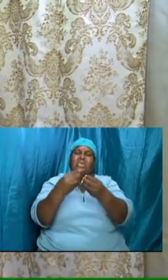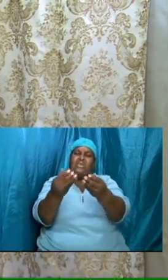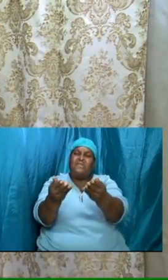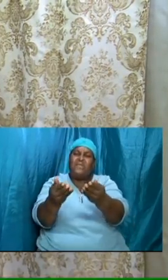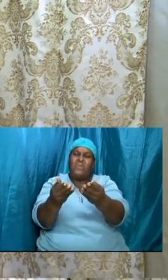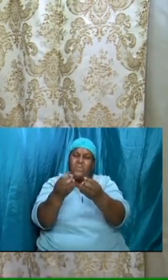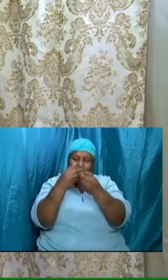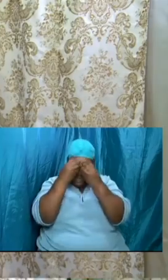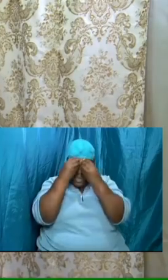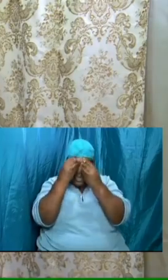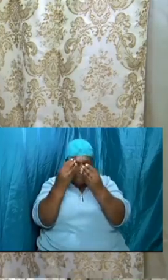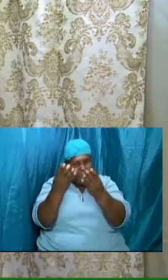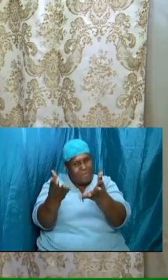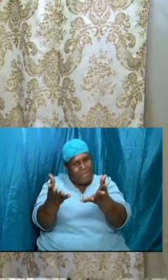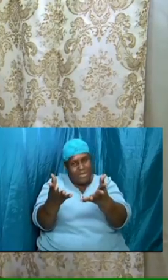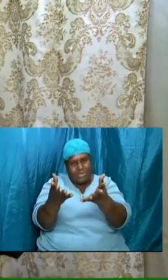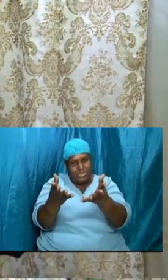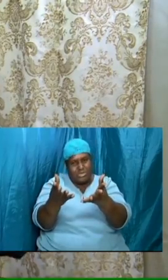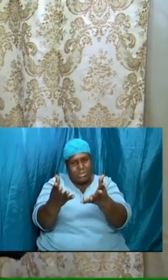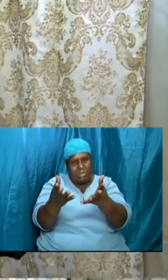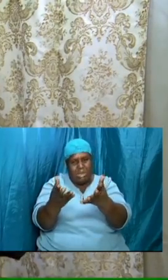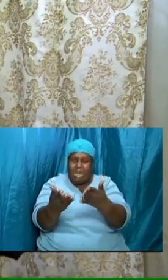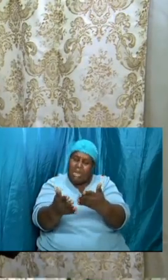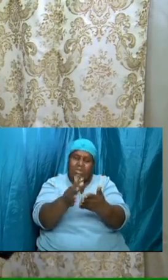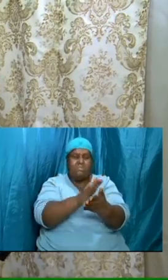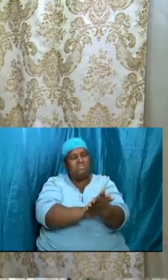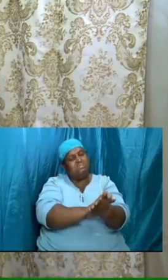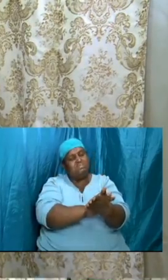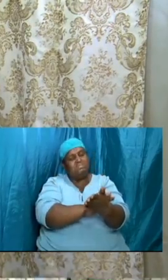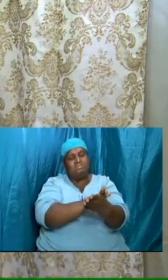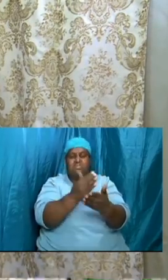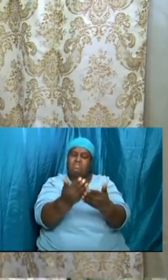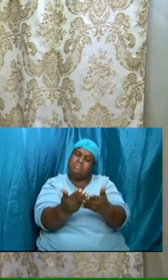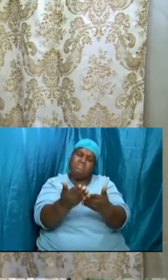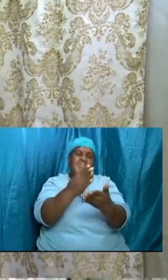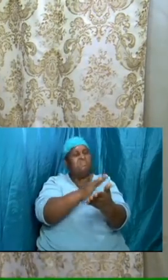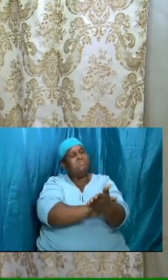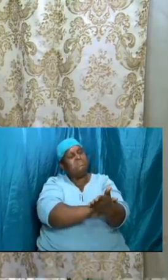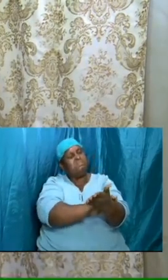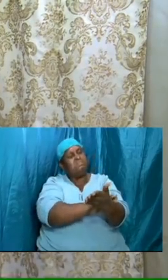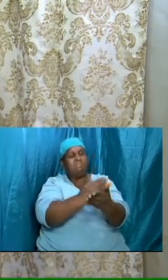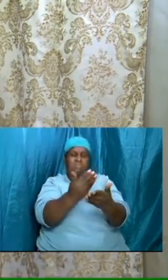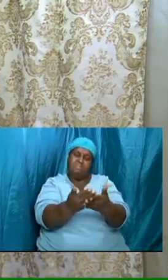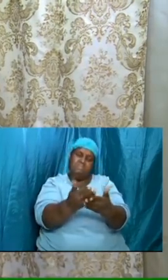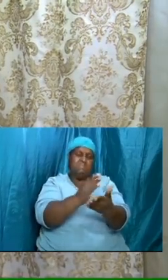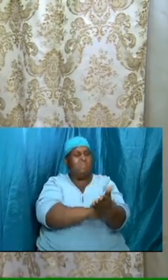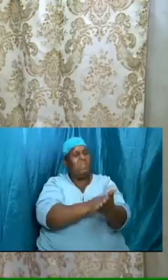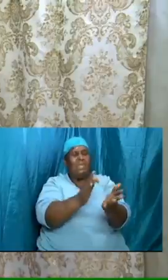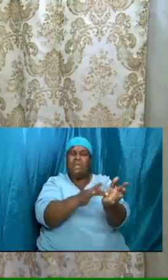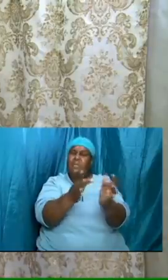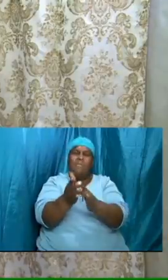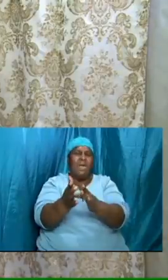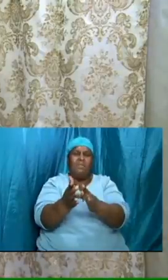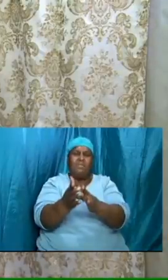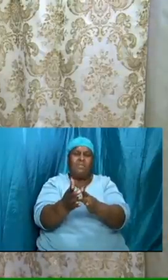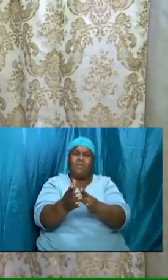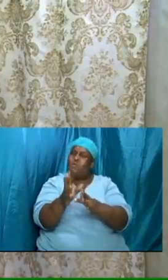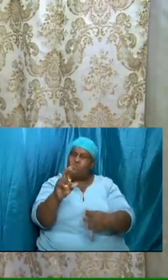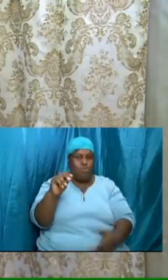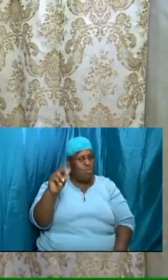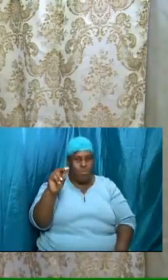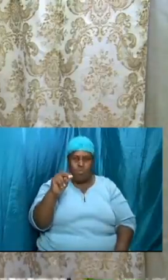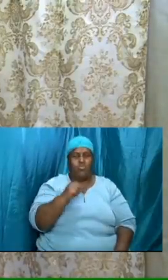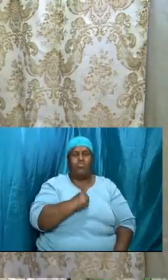turn to a scripture here and turn to a scripture there and have everything together that's not the intention yes